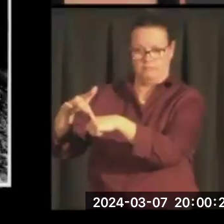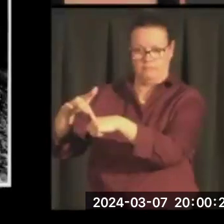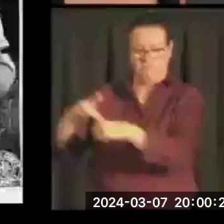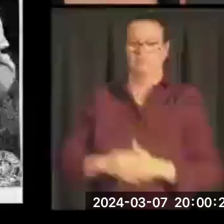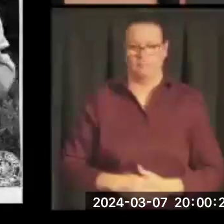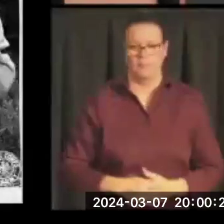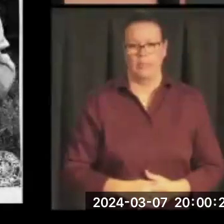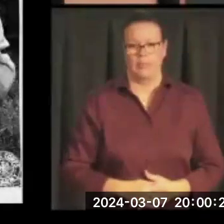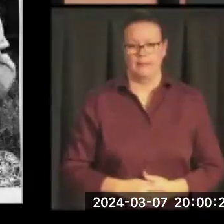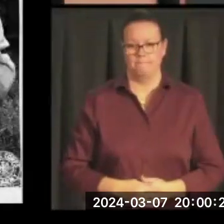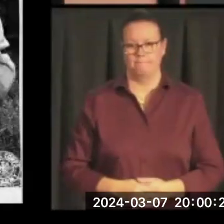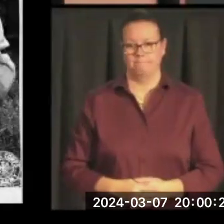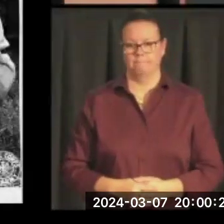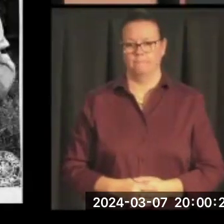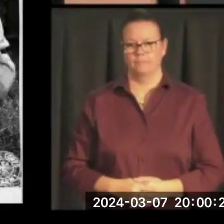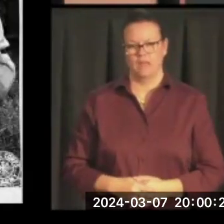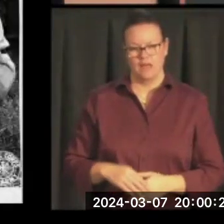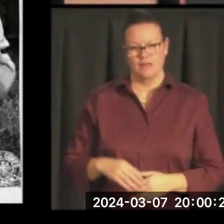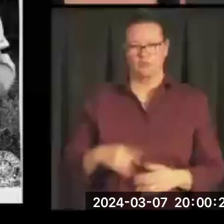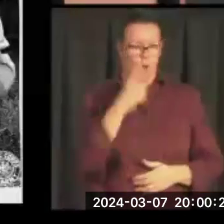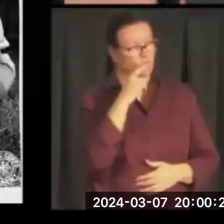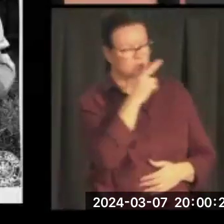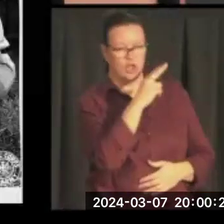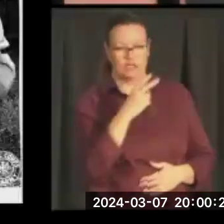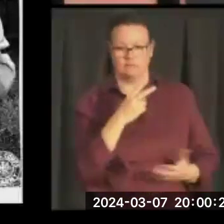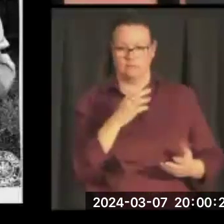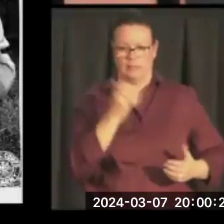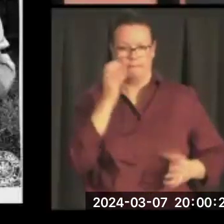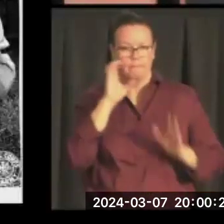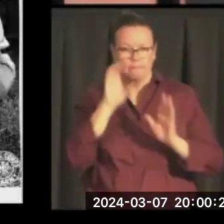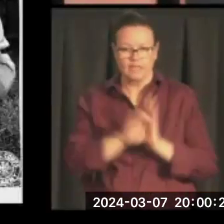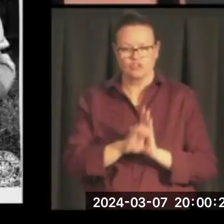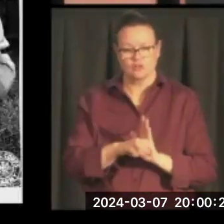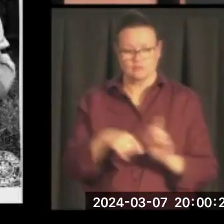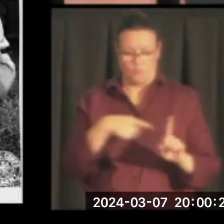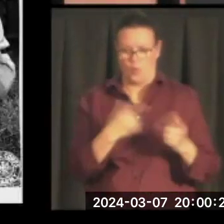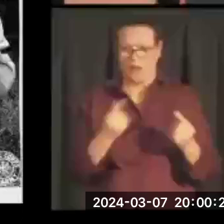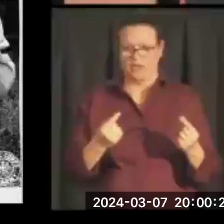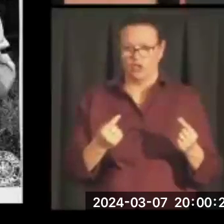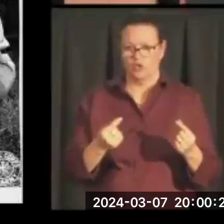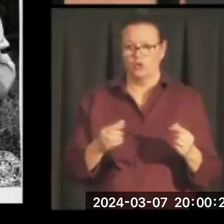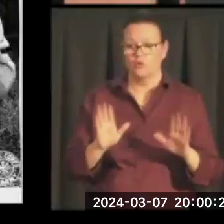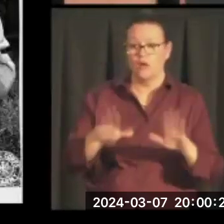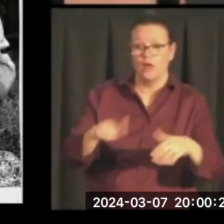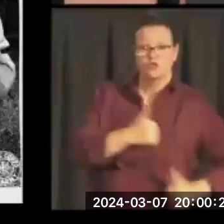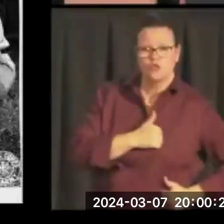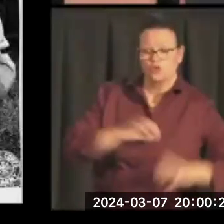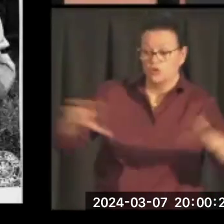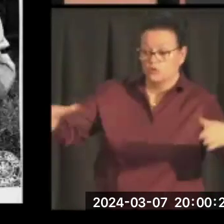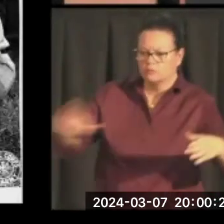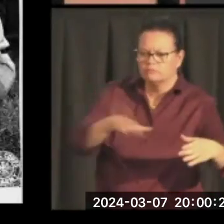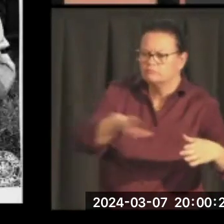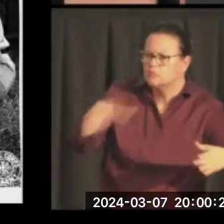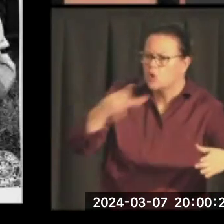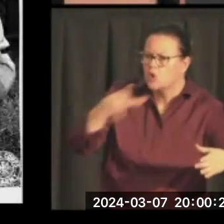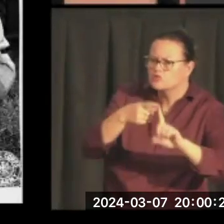you see him talking to individual soldiers. He always made a point of asking anyone here from Montana, and wanted to spend